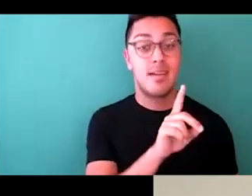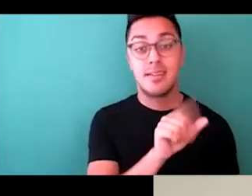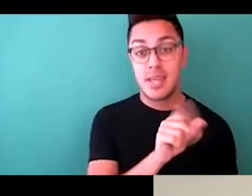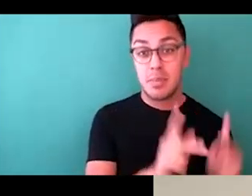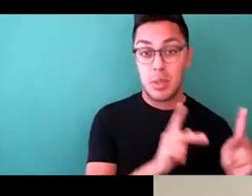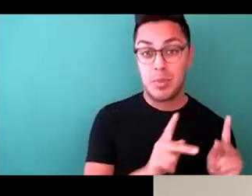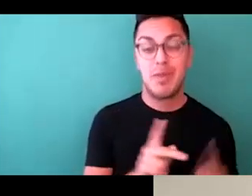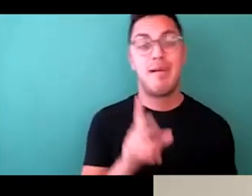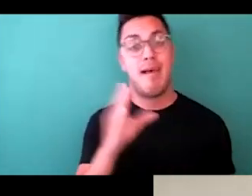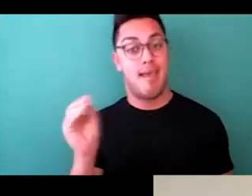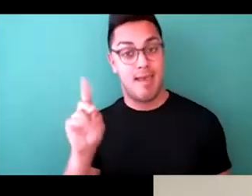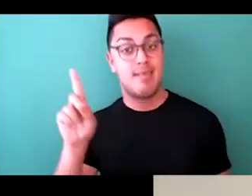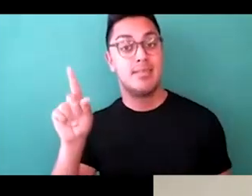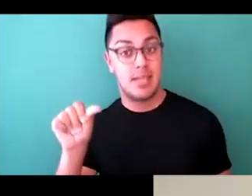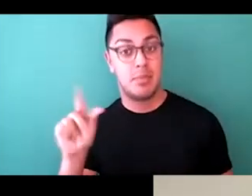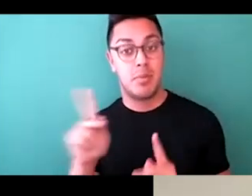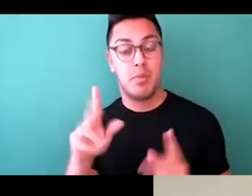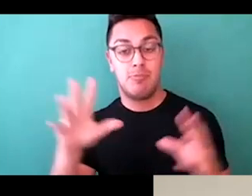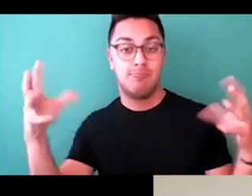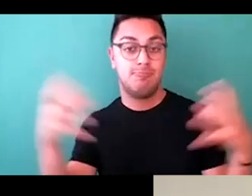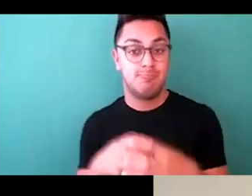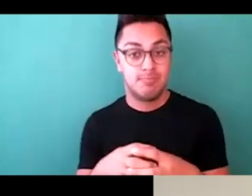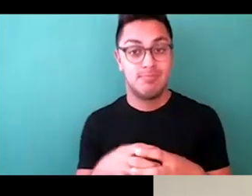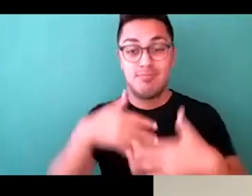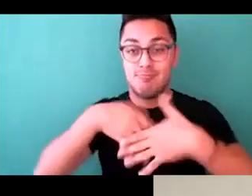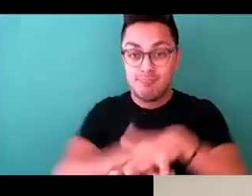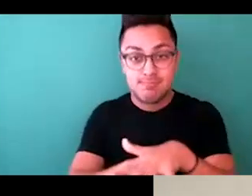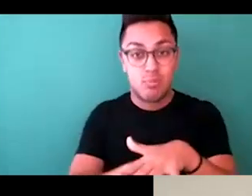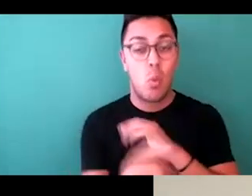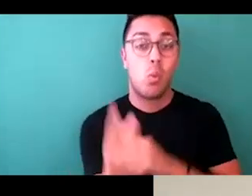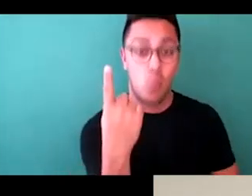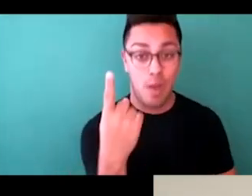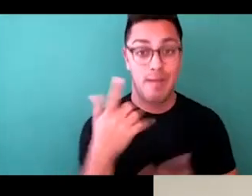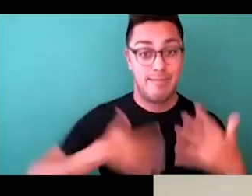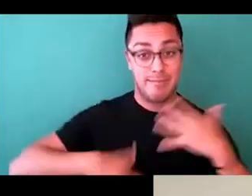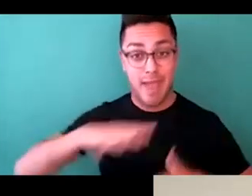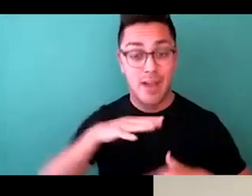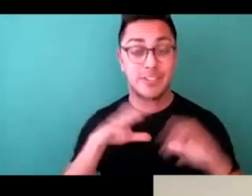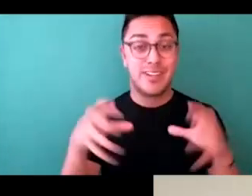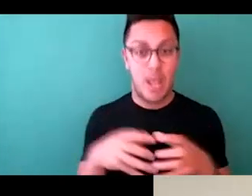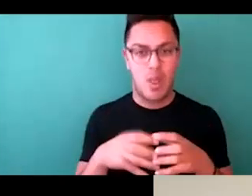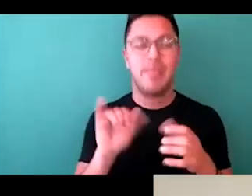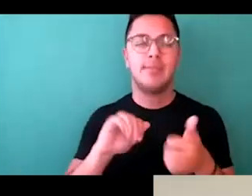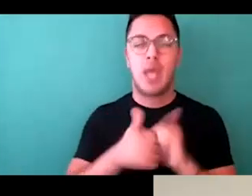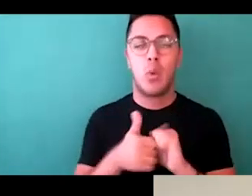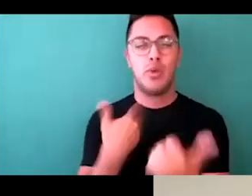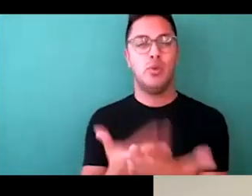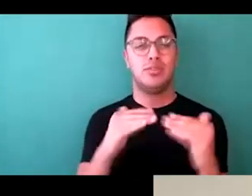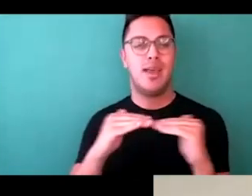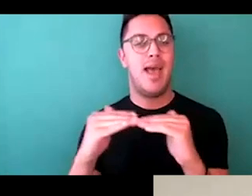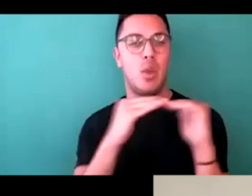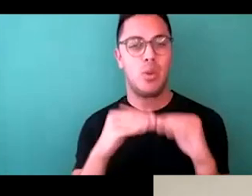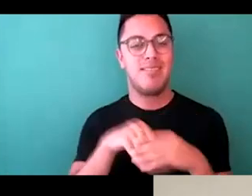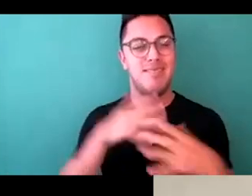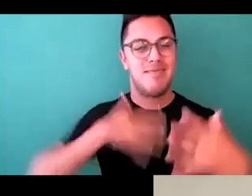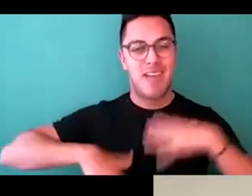people into one fashion category is really how we'll be able to reach equity in the industry, because we can't